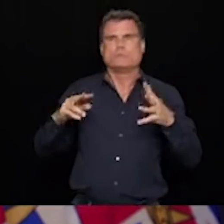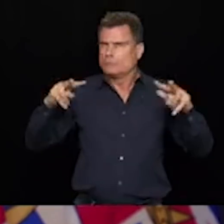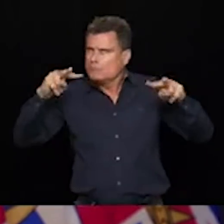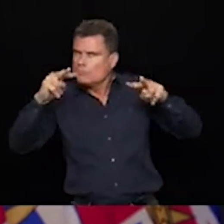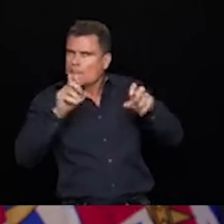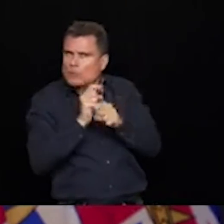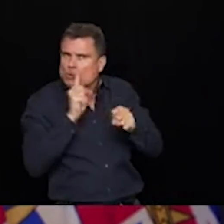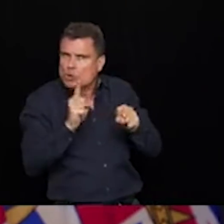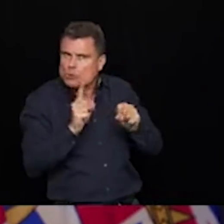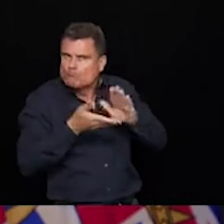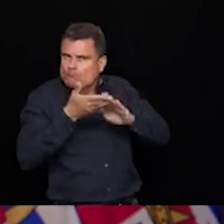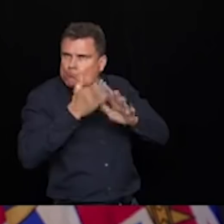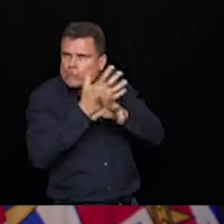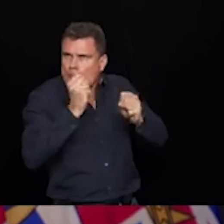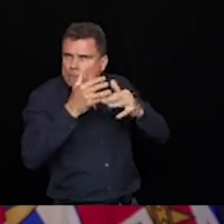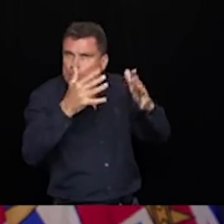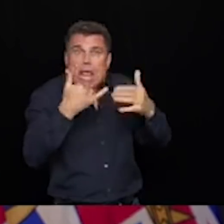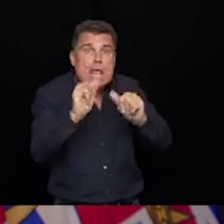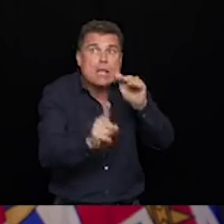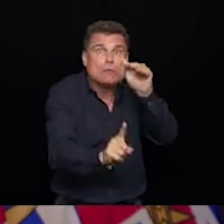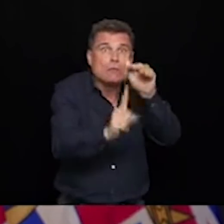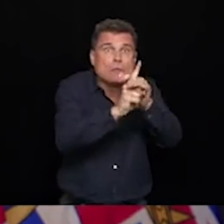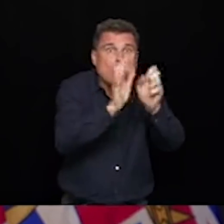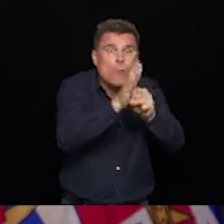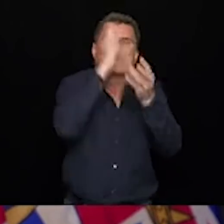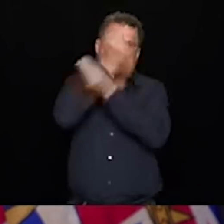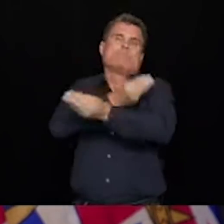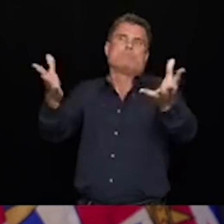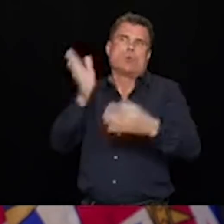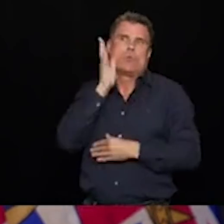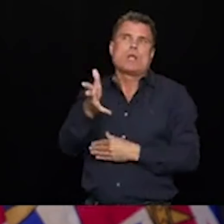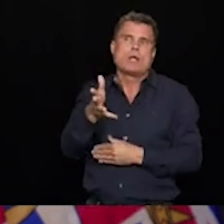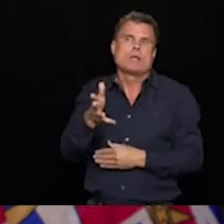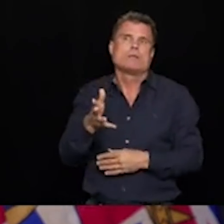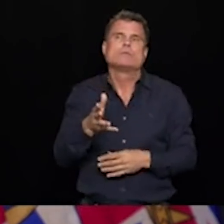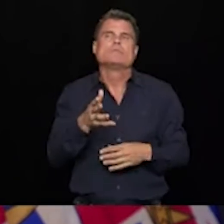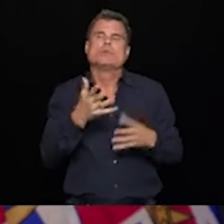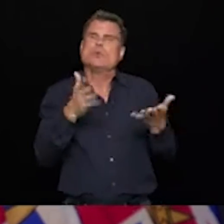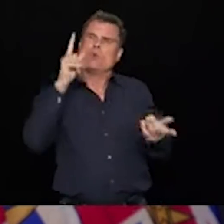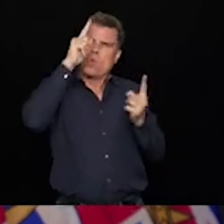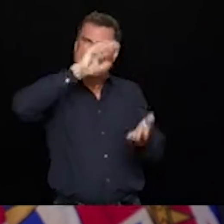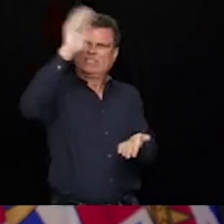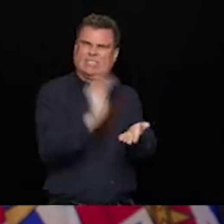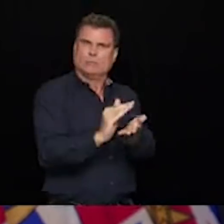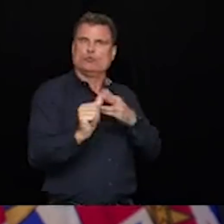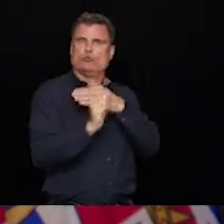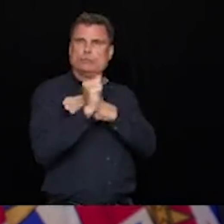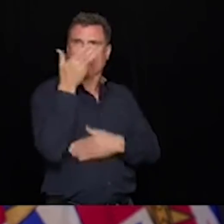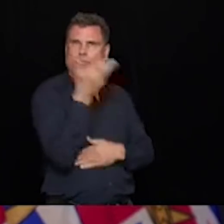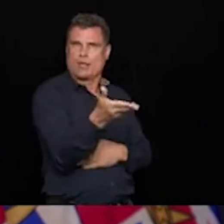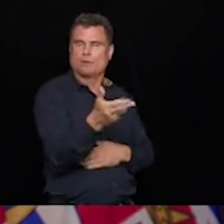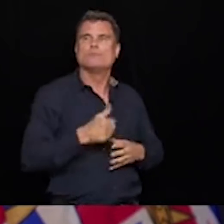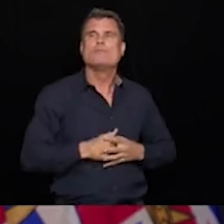a number of different school settings. They are mostly very low risk, which is what we would expect. We have had no clusters, no transmission